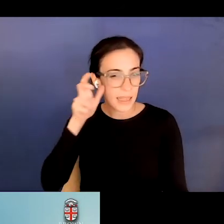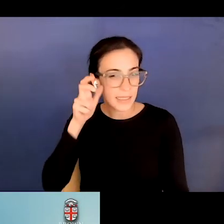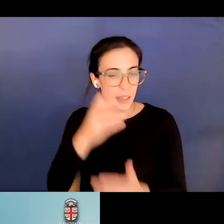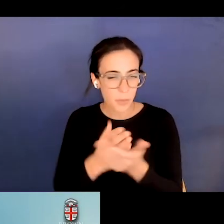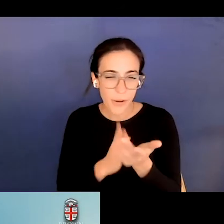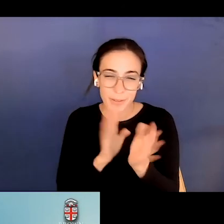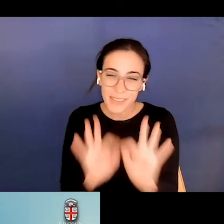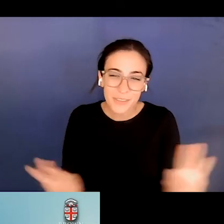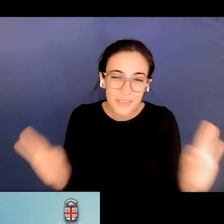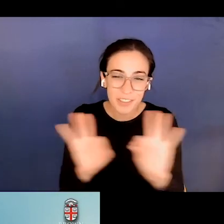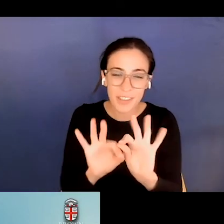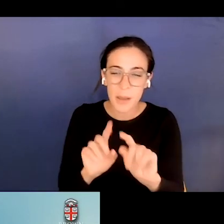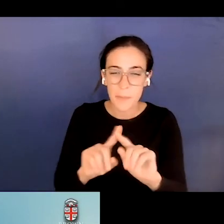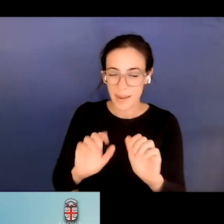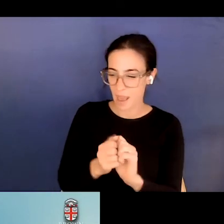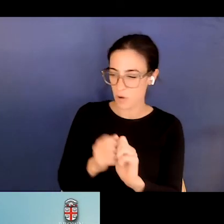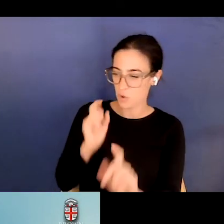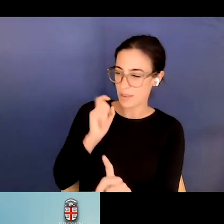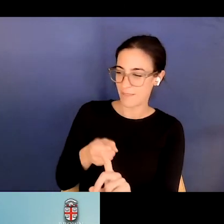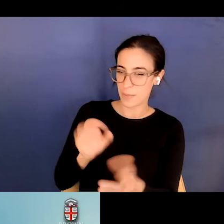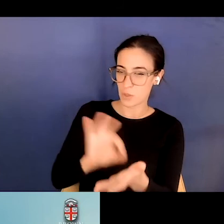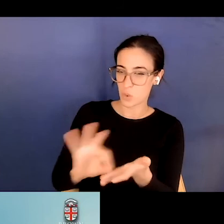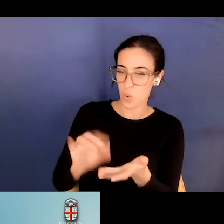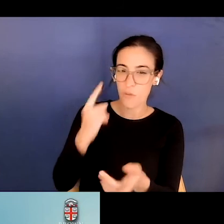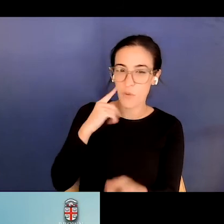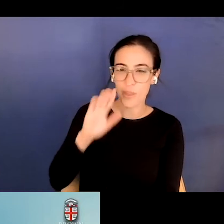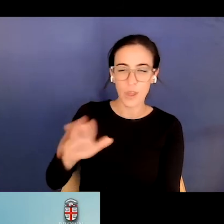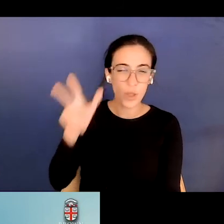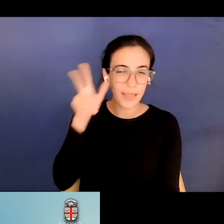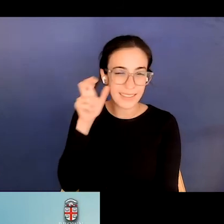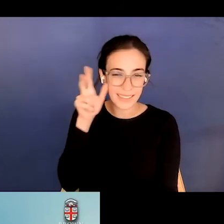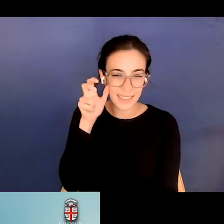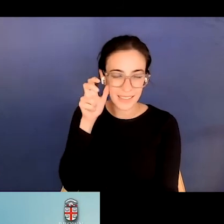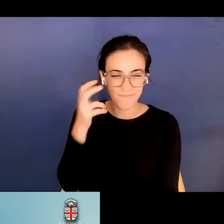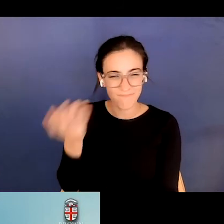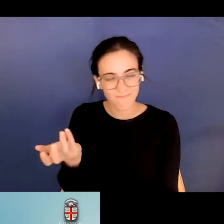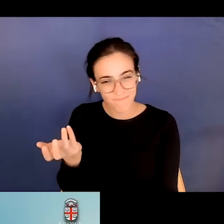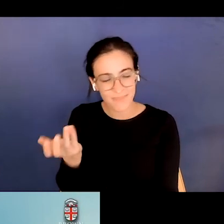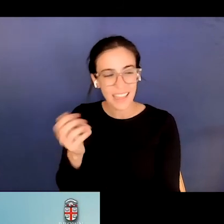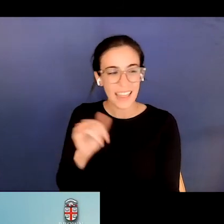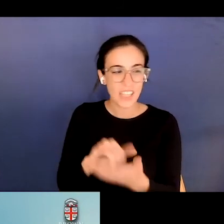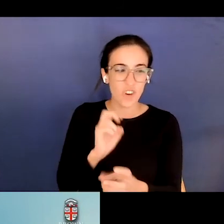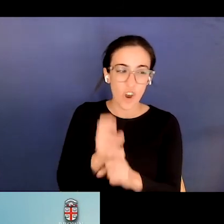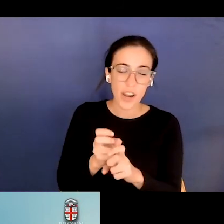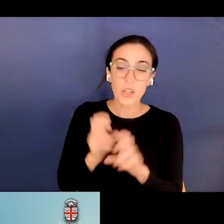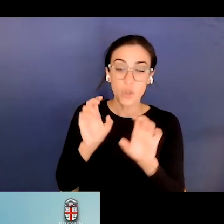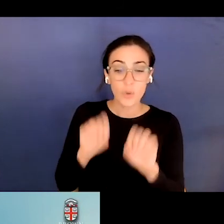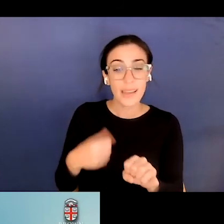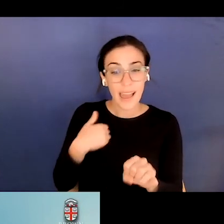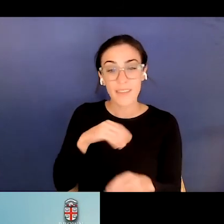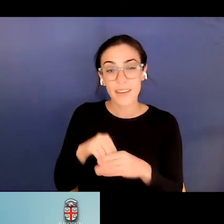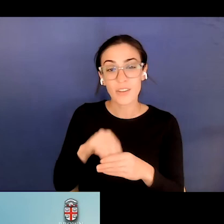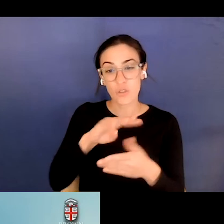how do you give them a listening score? That's, that's hard. You know, that that's, you can still, you can, you know, have that in your rubric.